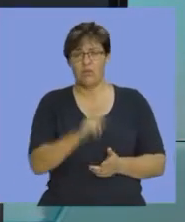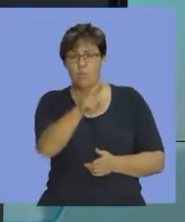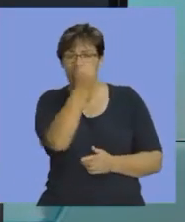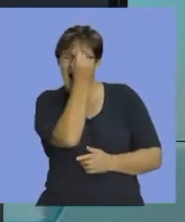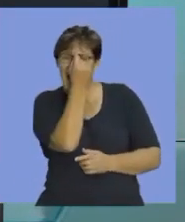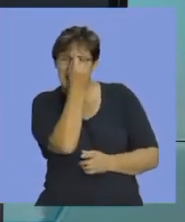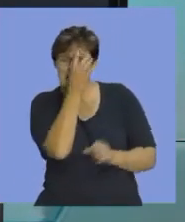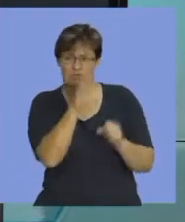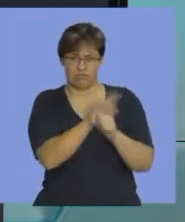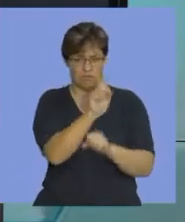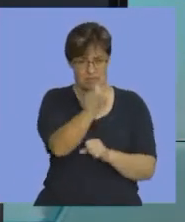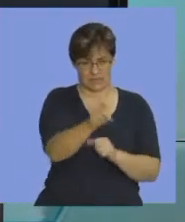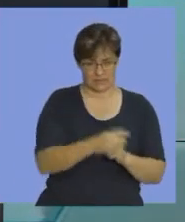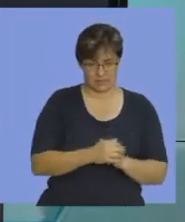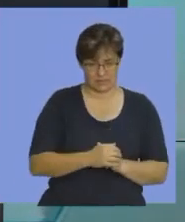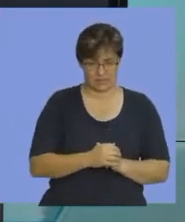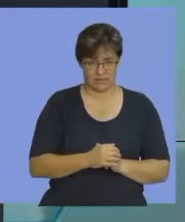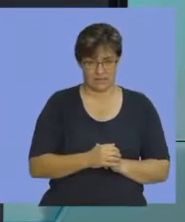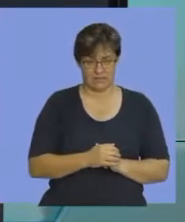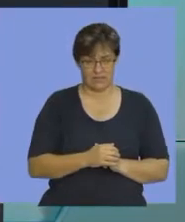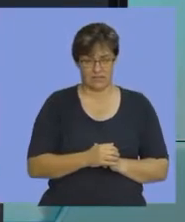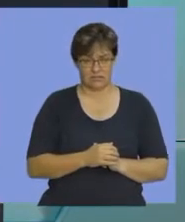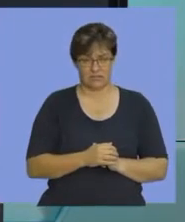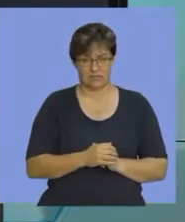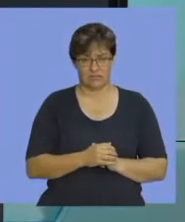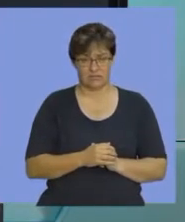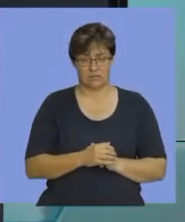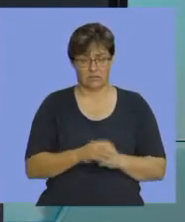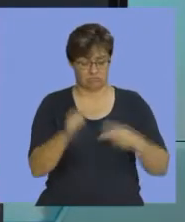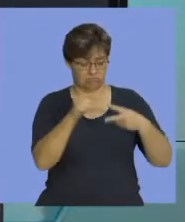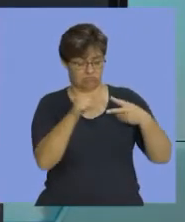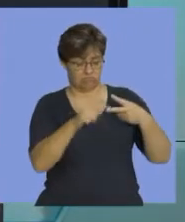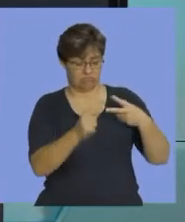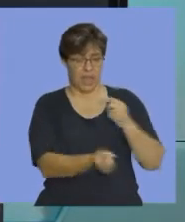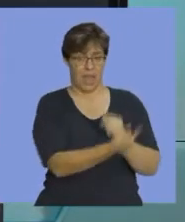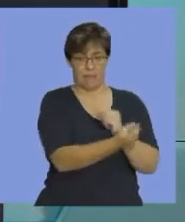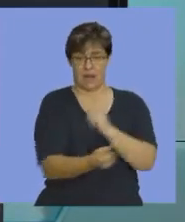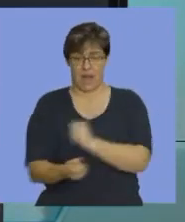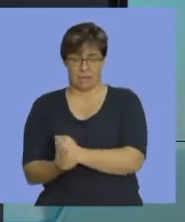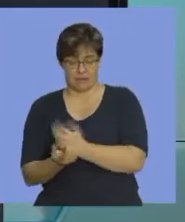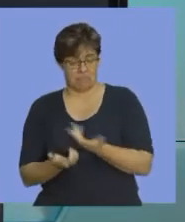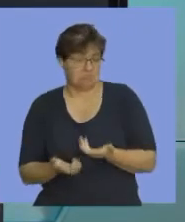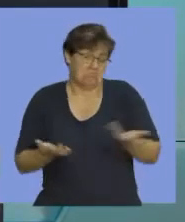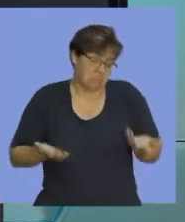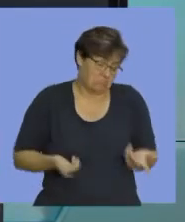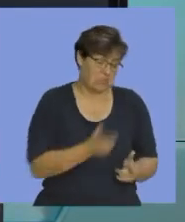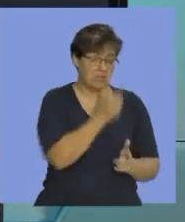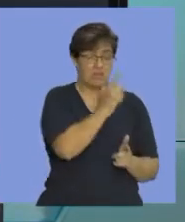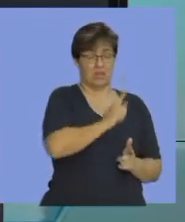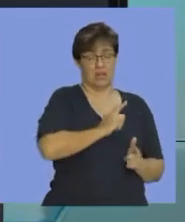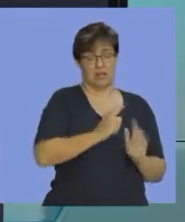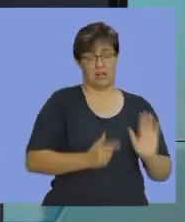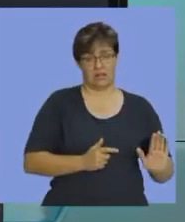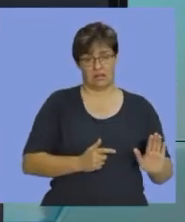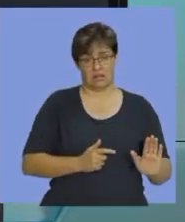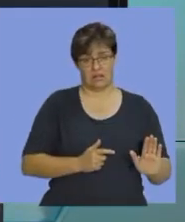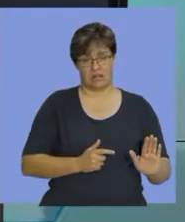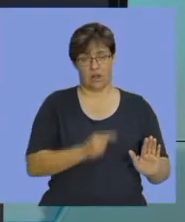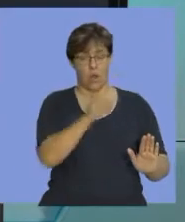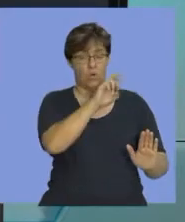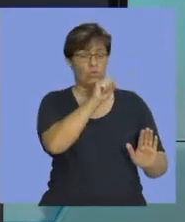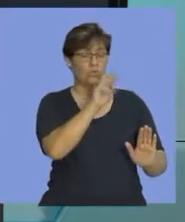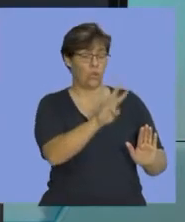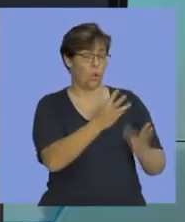understand that two things can happen. You can either be told how much raw